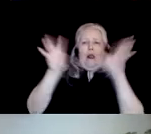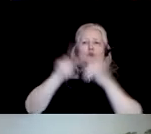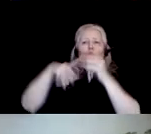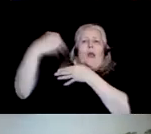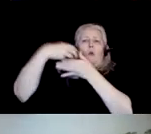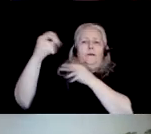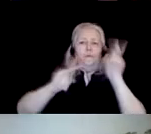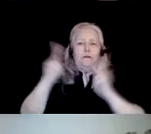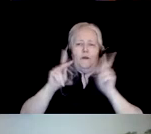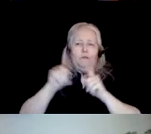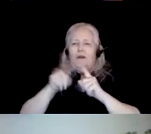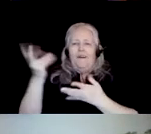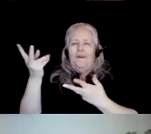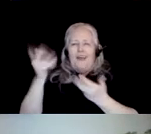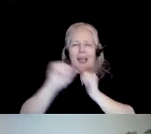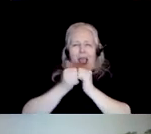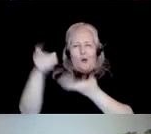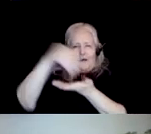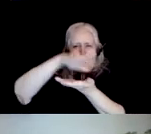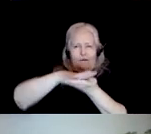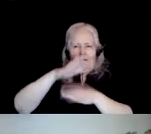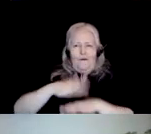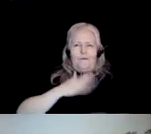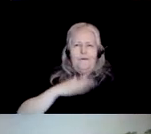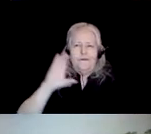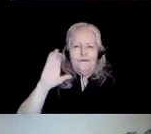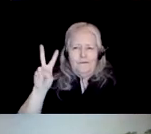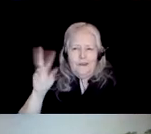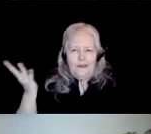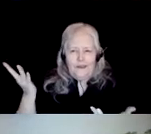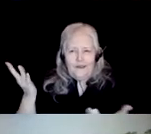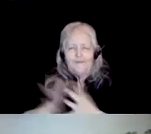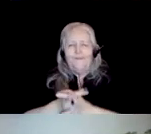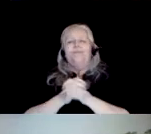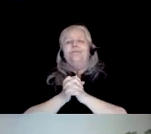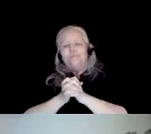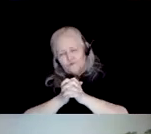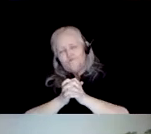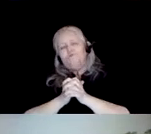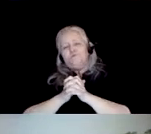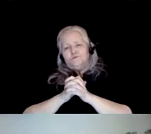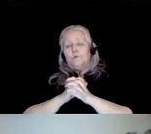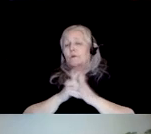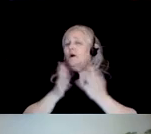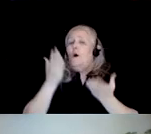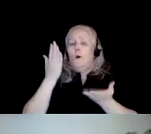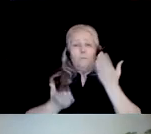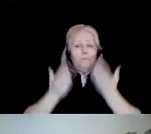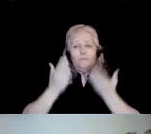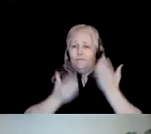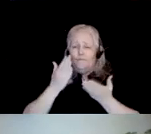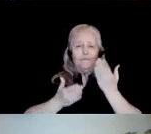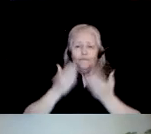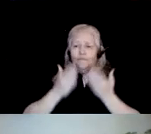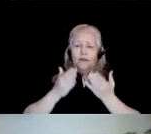to put on a CD. So what I want to say is this, that you may not be able to change your own